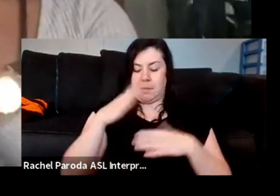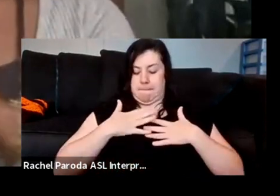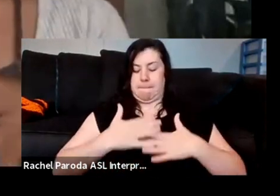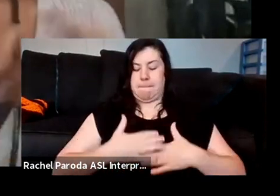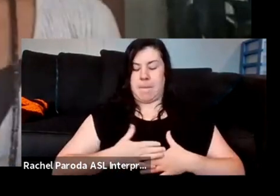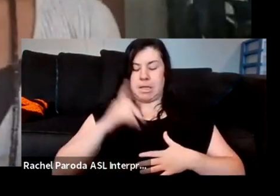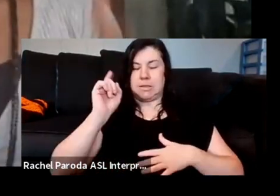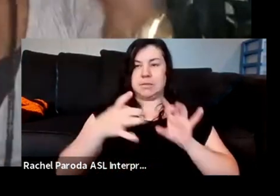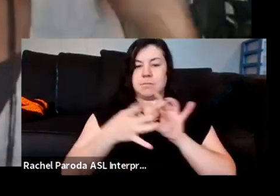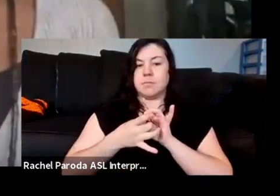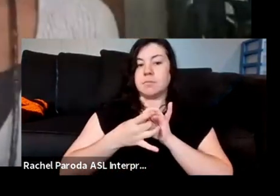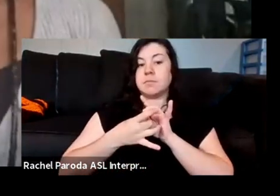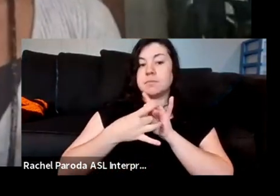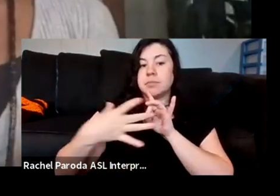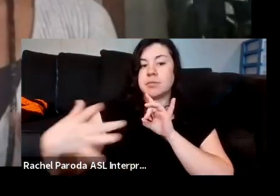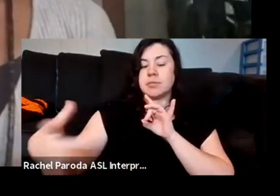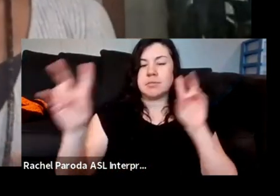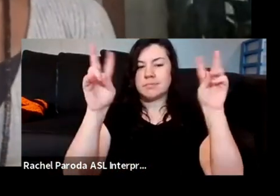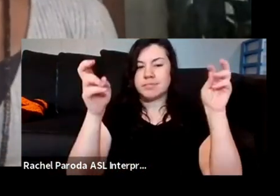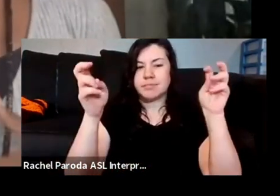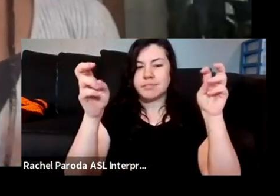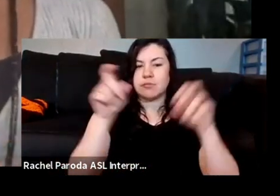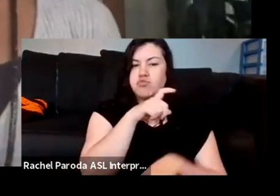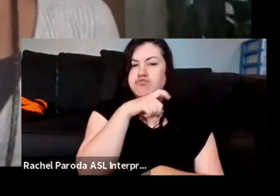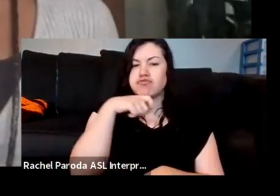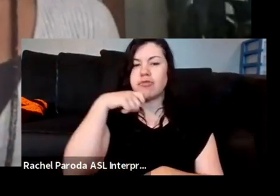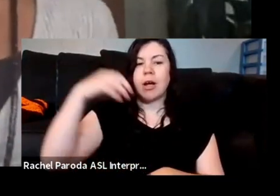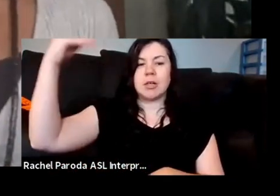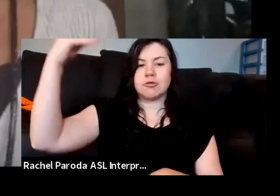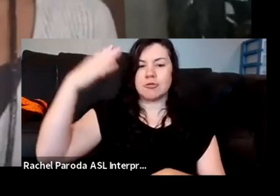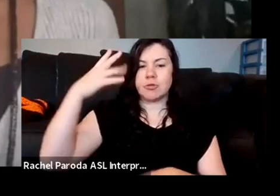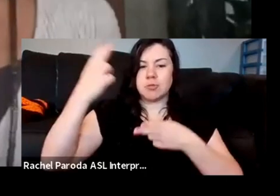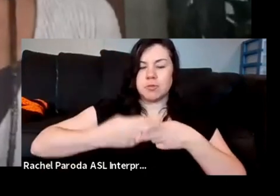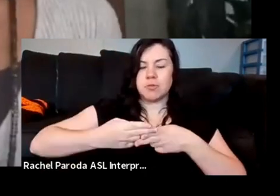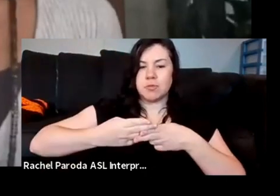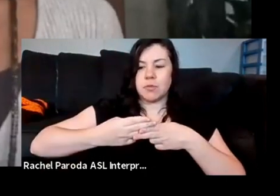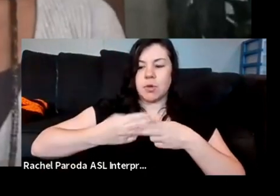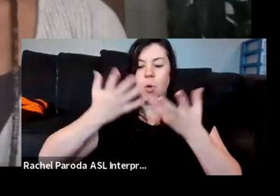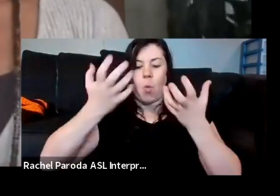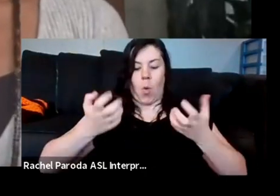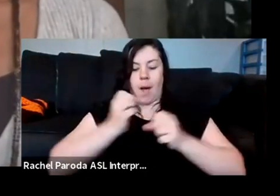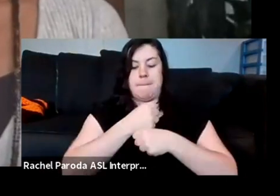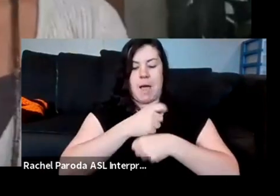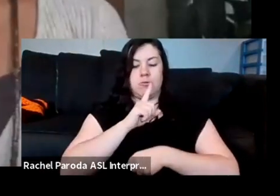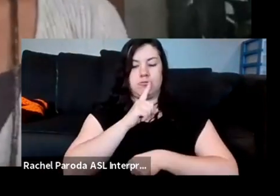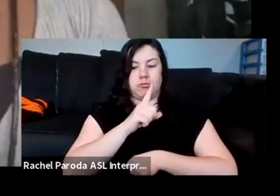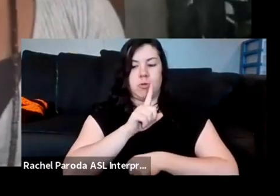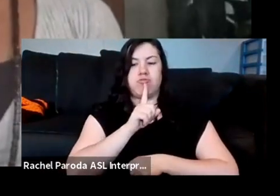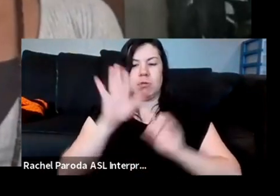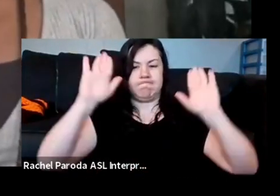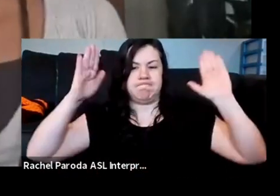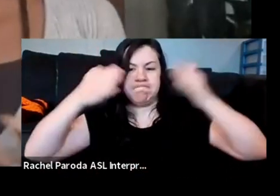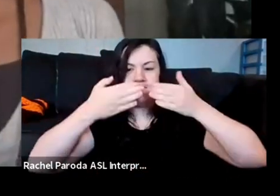a little bit of a dry shower to kind of clear our energy in our space, so that we can, we can be fully present with ourselves and with one another, right?